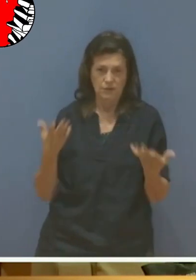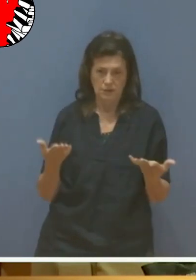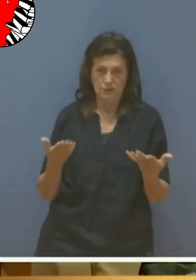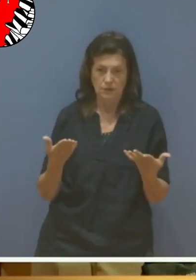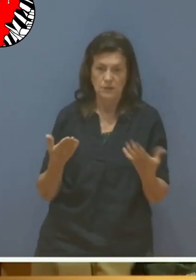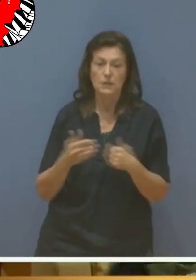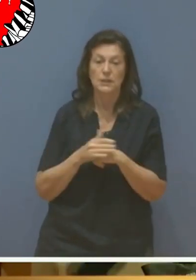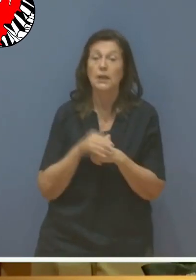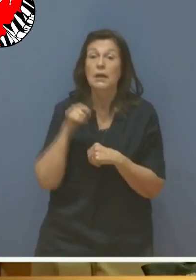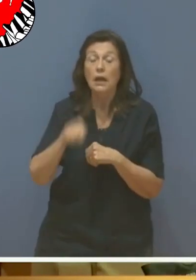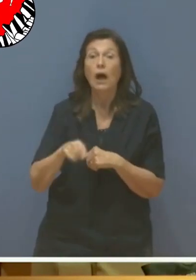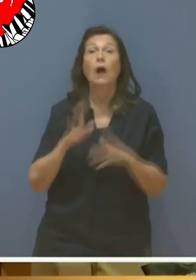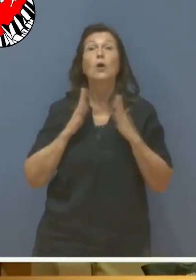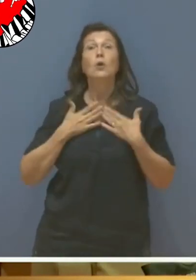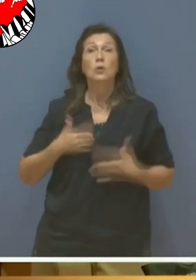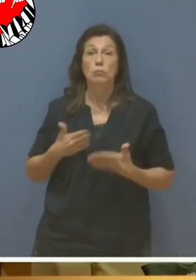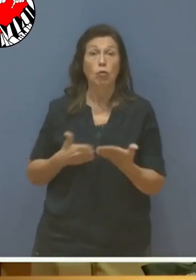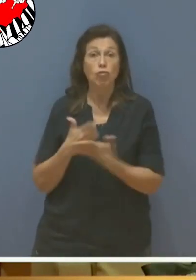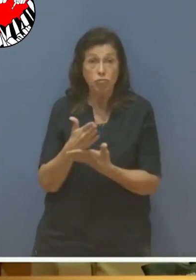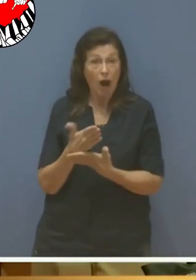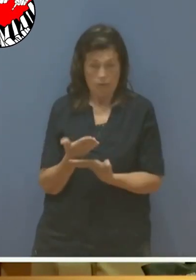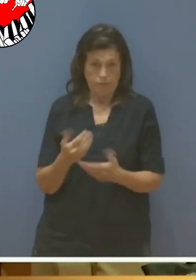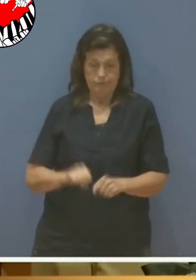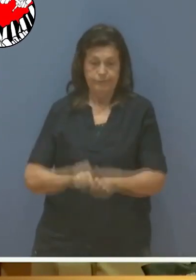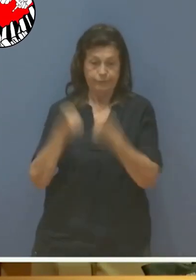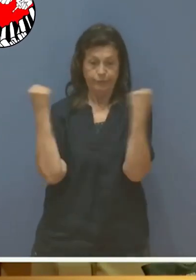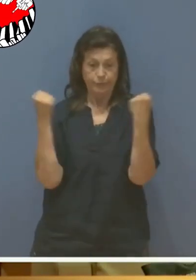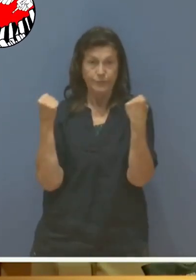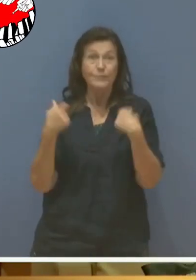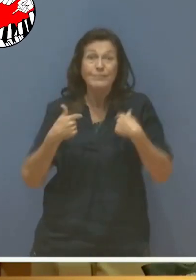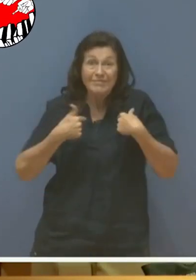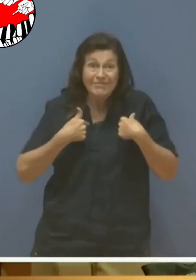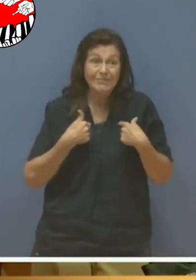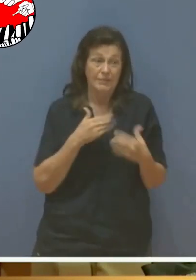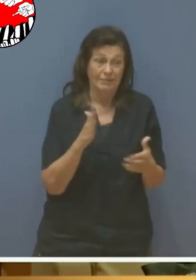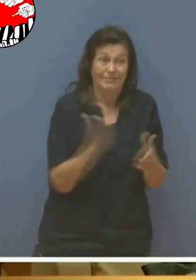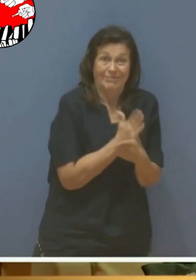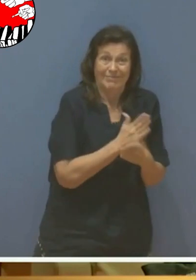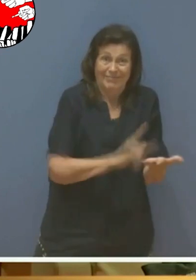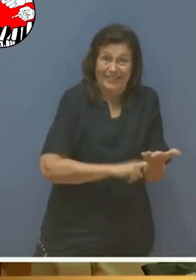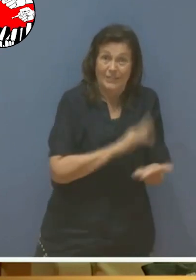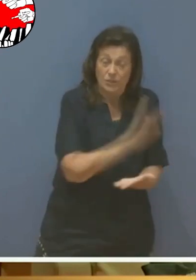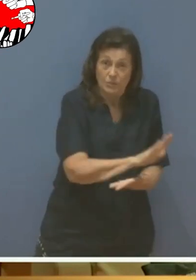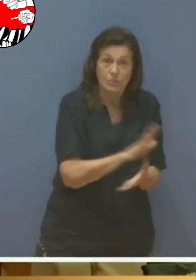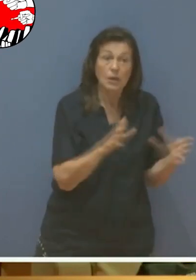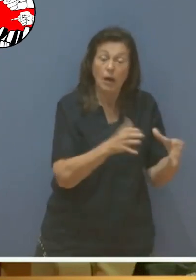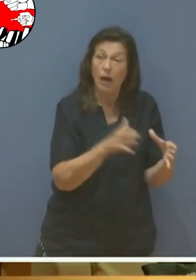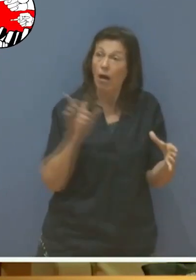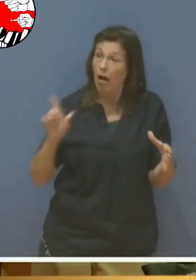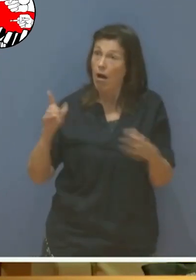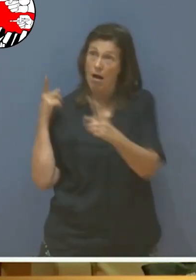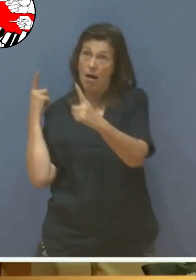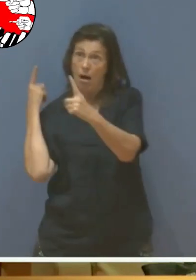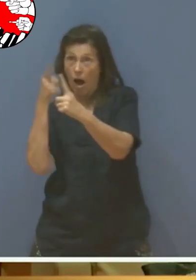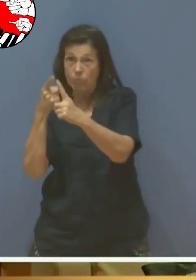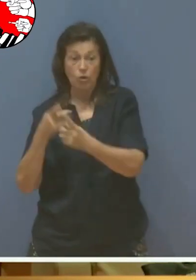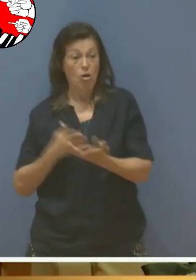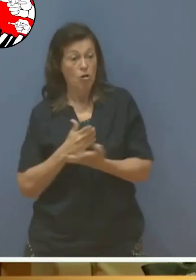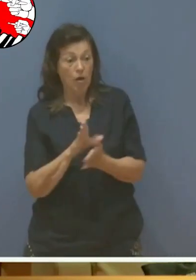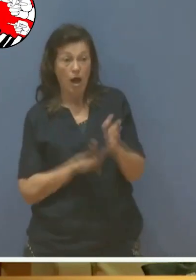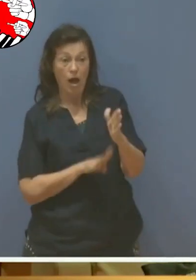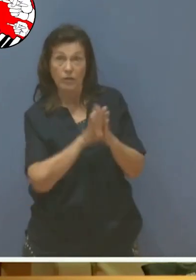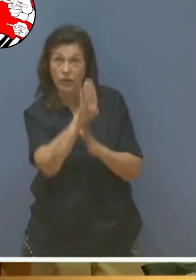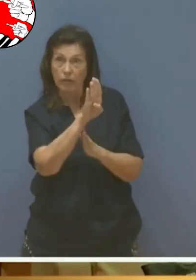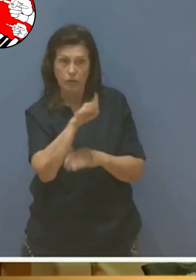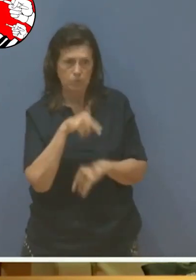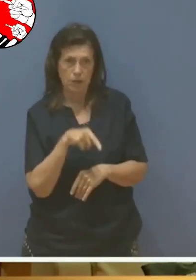disbanded and to reconsider the need for the separate Indigenous Peoples Department if the objectives of the right to development for Indigenous Peoples